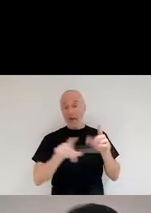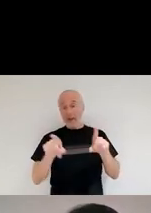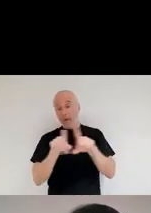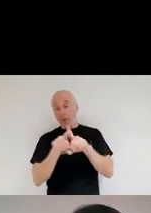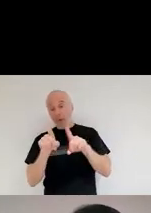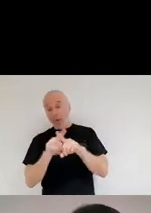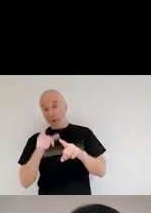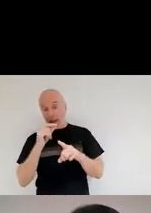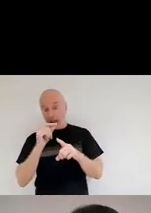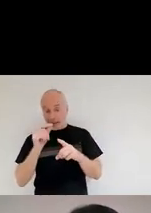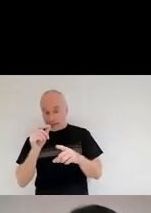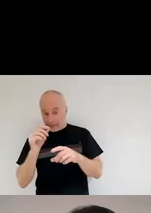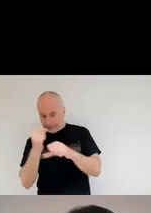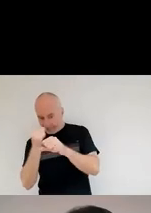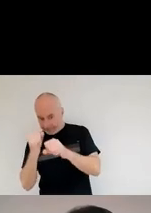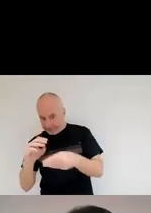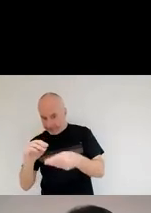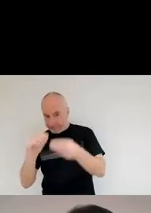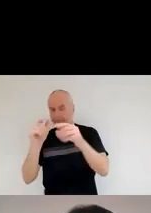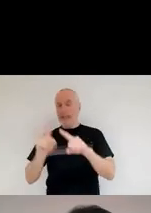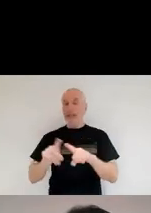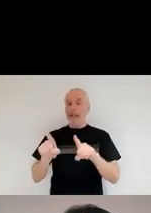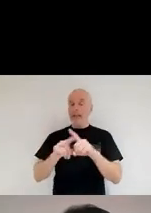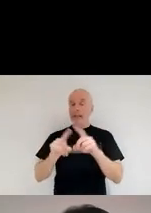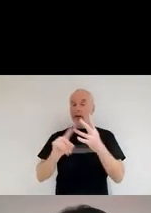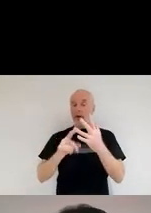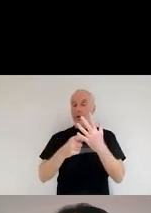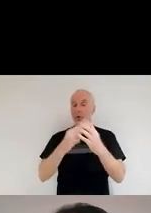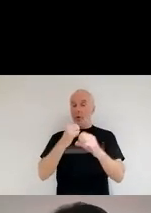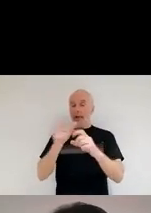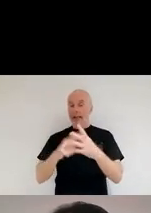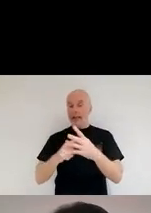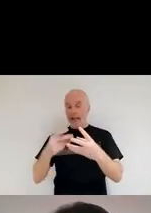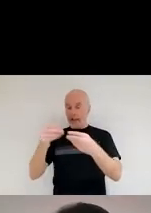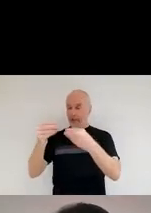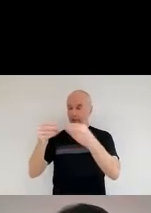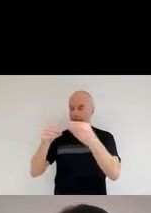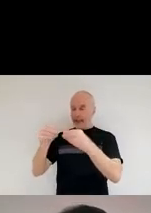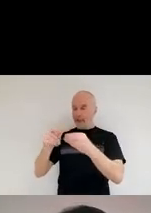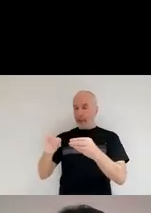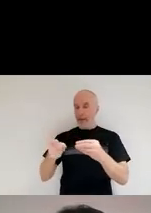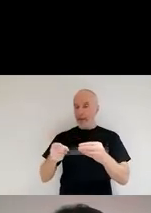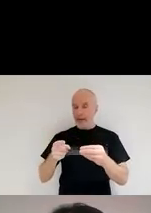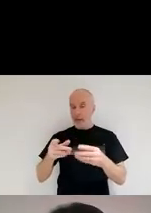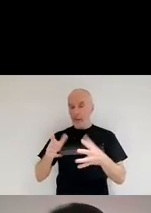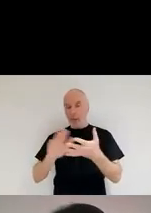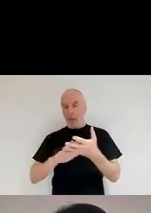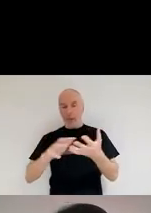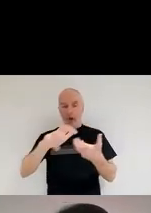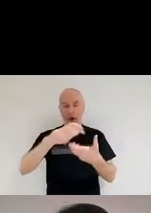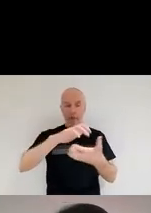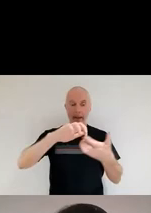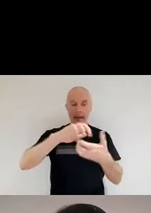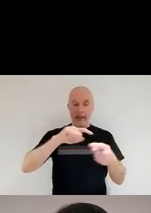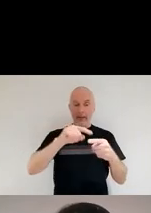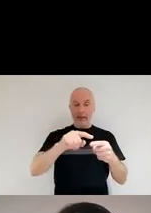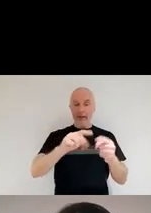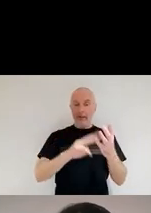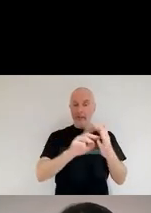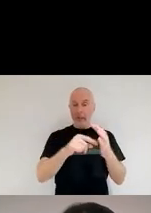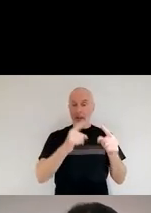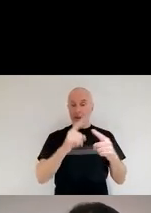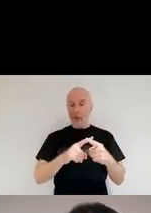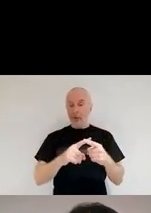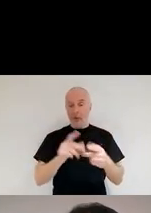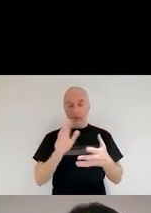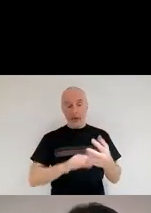molecules that makes you and me. So we think that those complex molecules that one day led to the beginning of